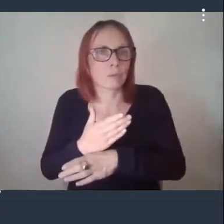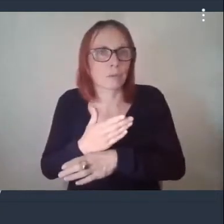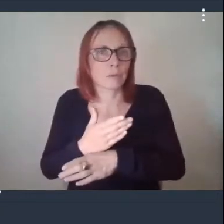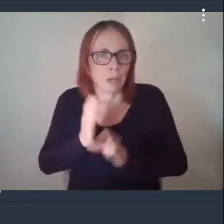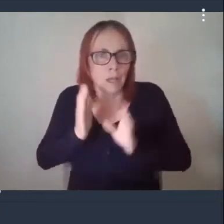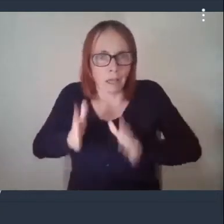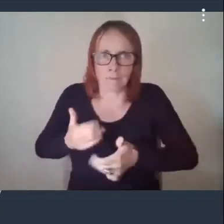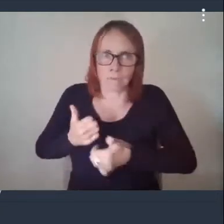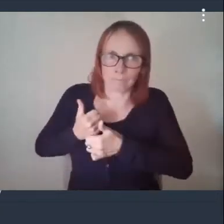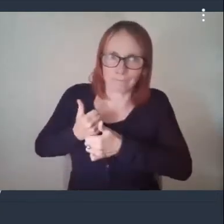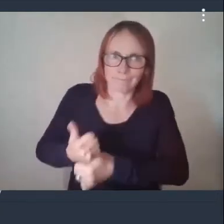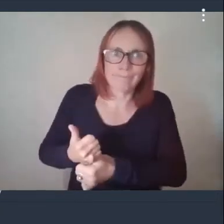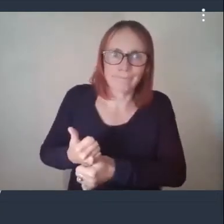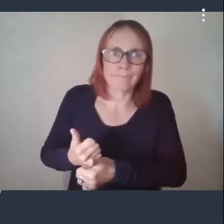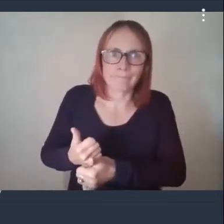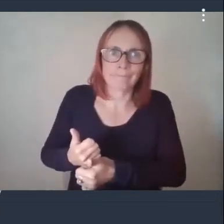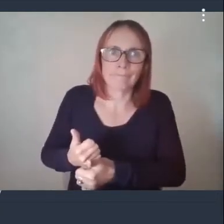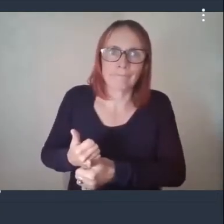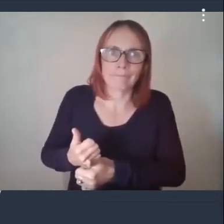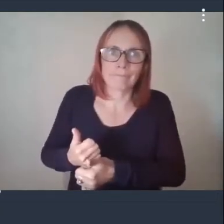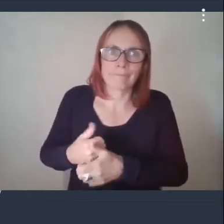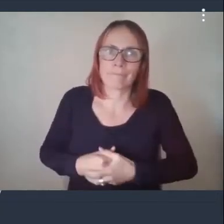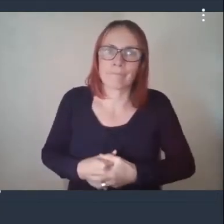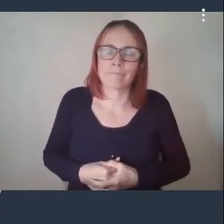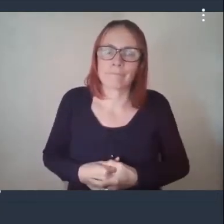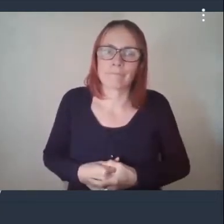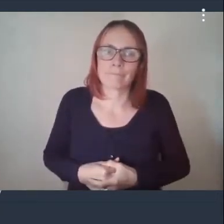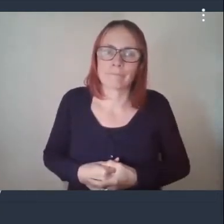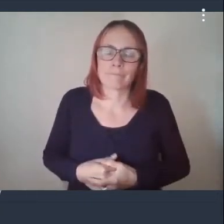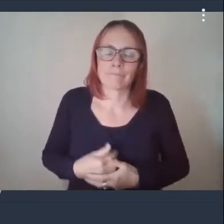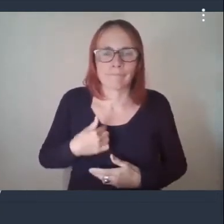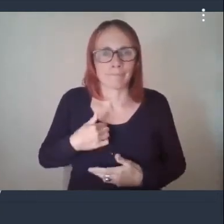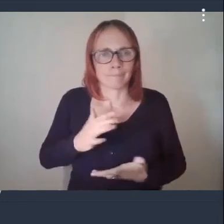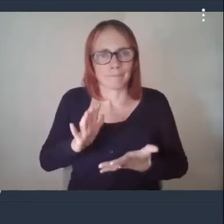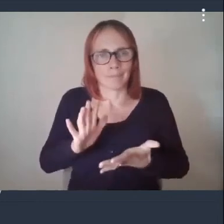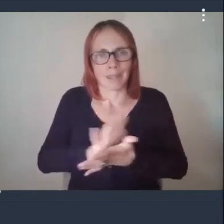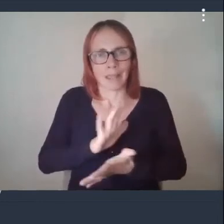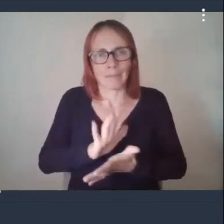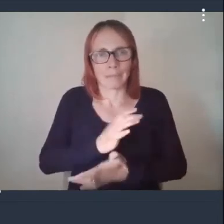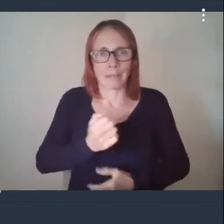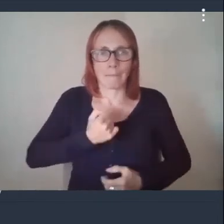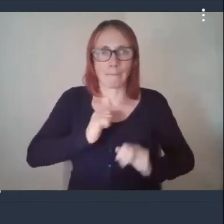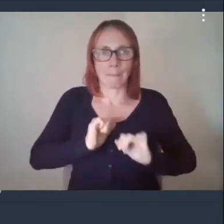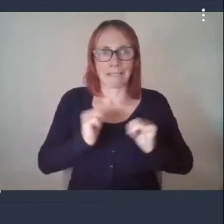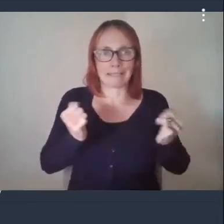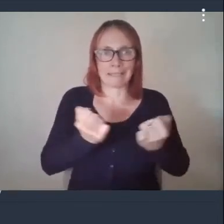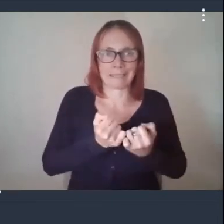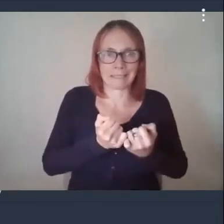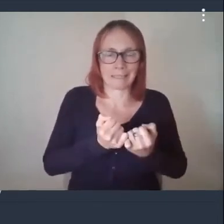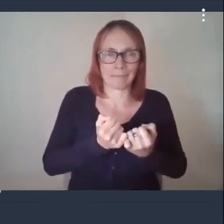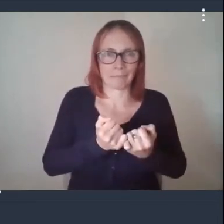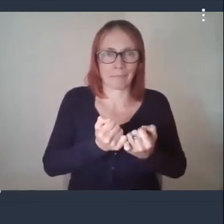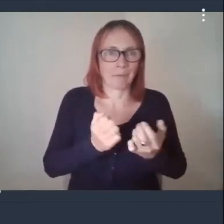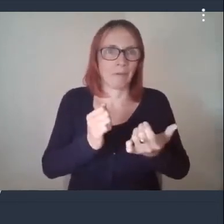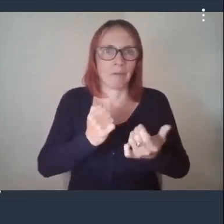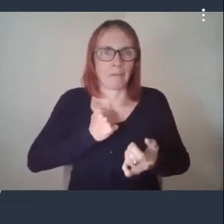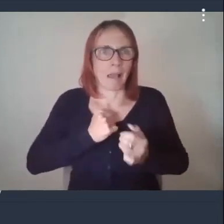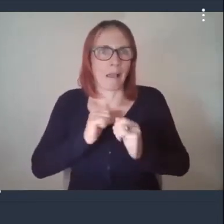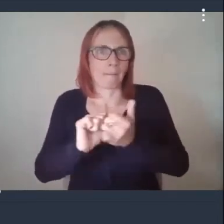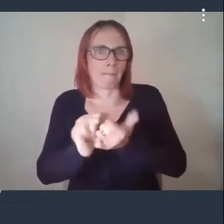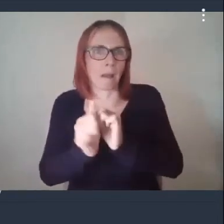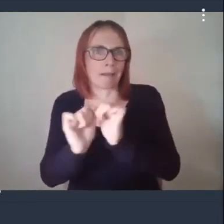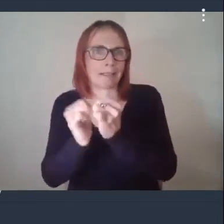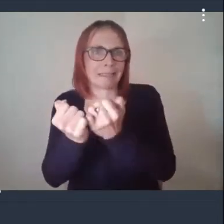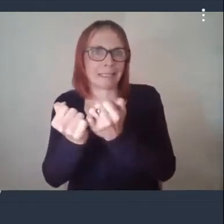support them and i was really pleased by how my team and our partners have responded to support people